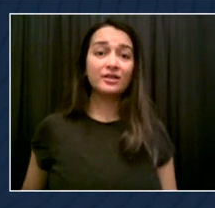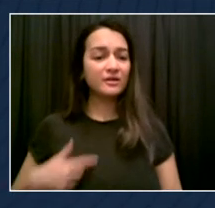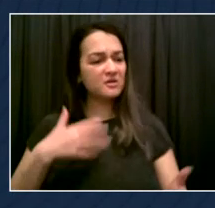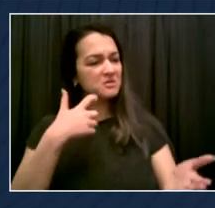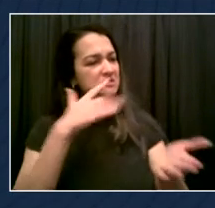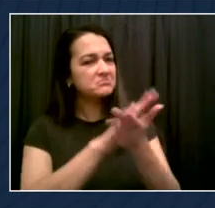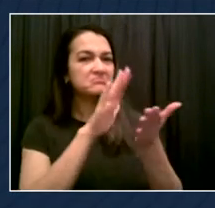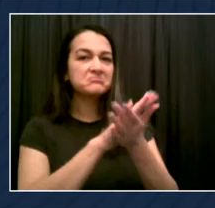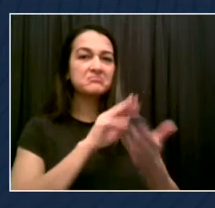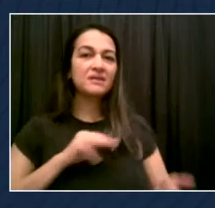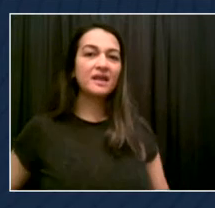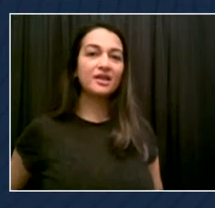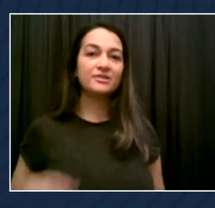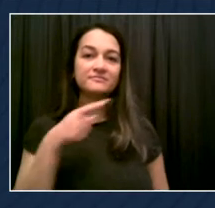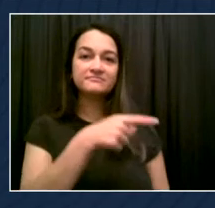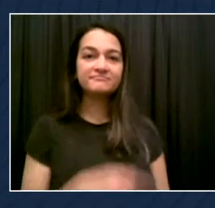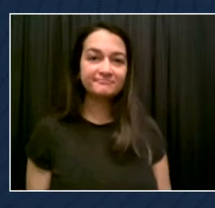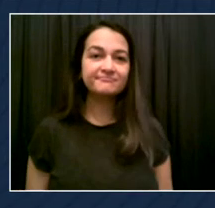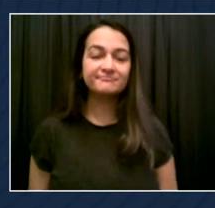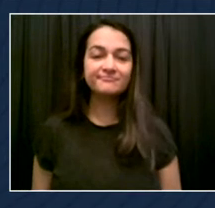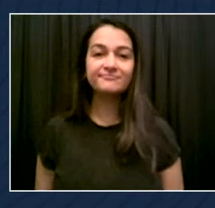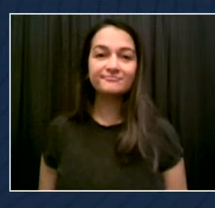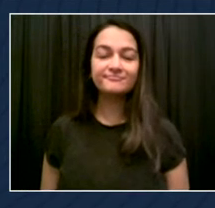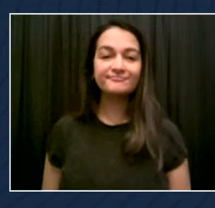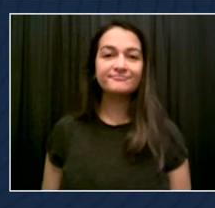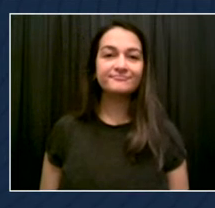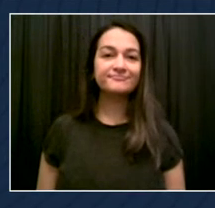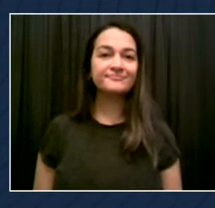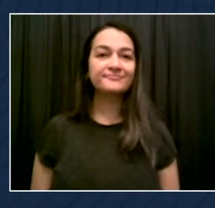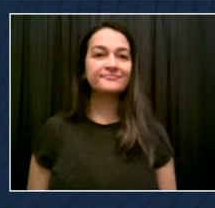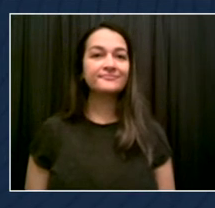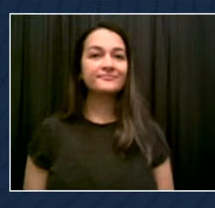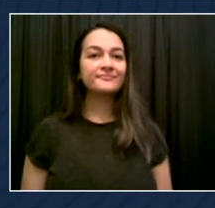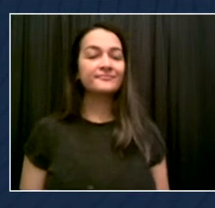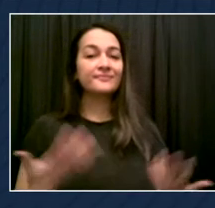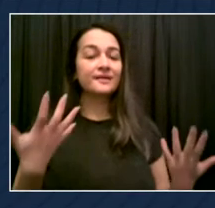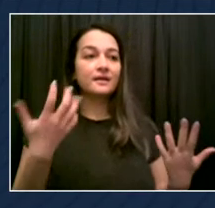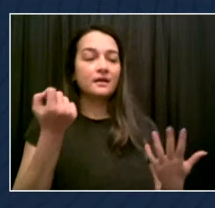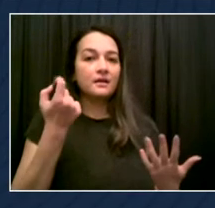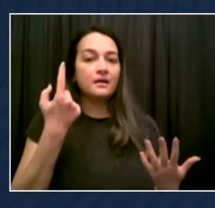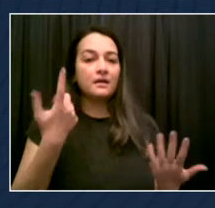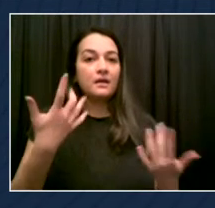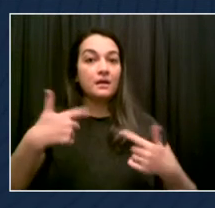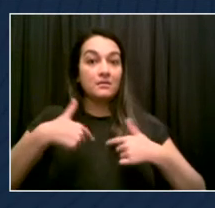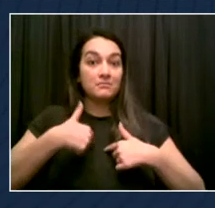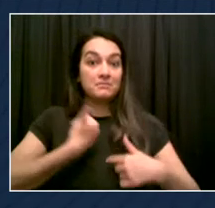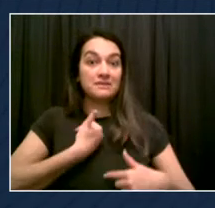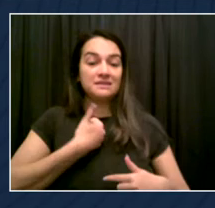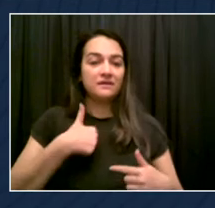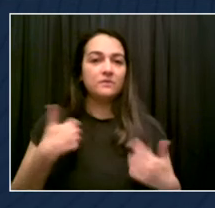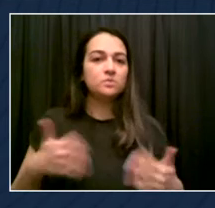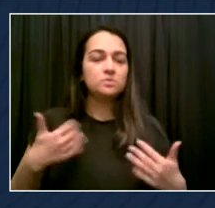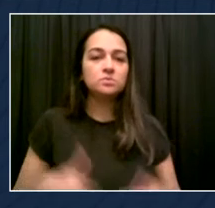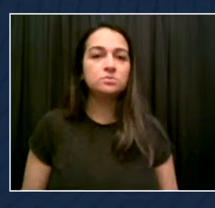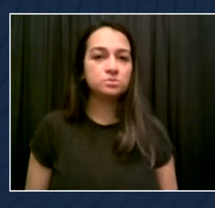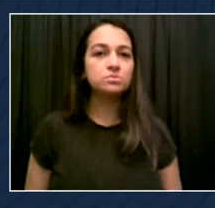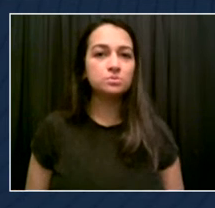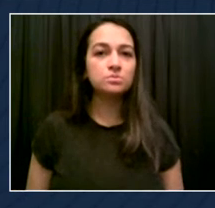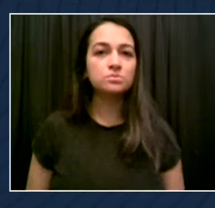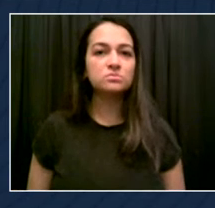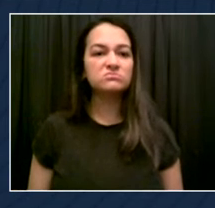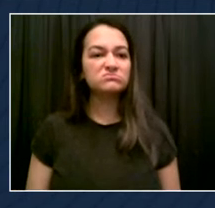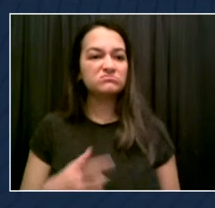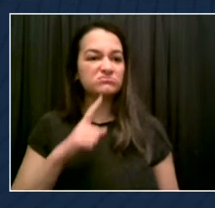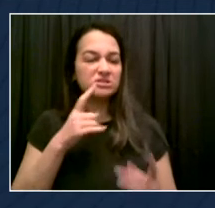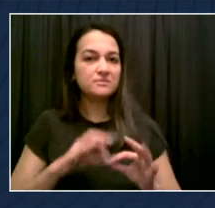I applaud you, and I see you. I believe that I have a letter to you also saying that every public event, we